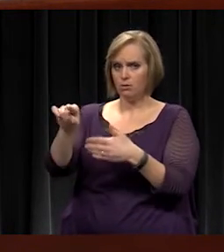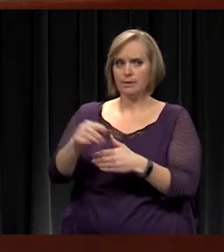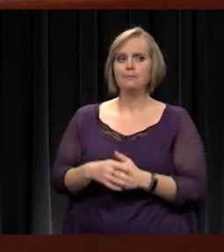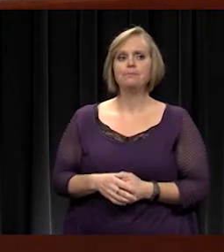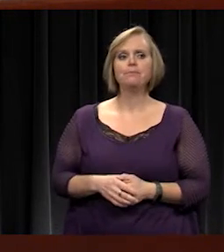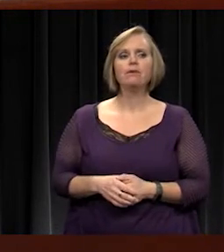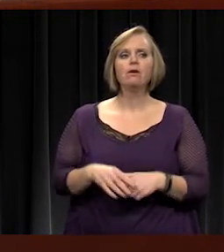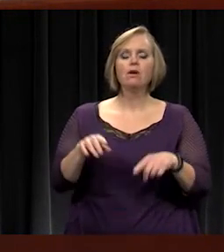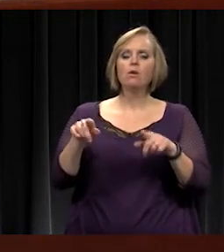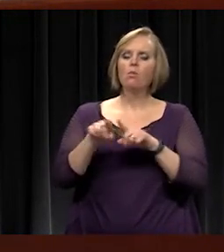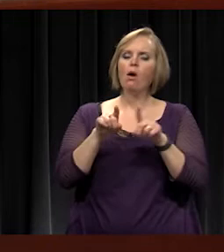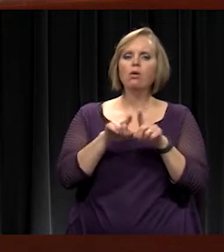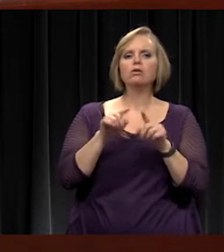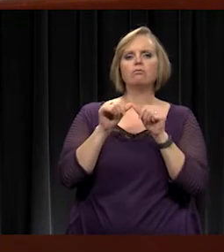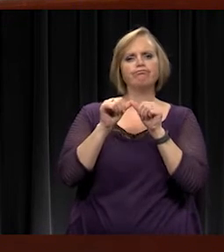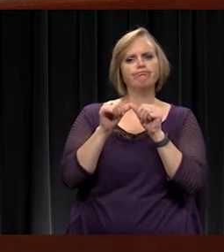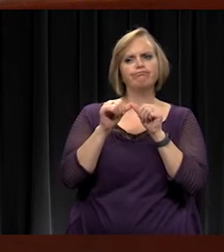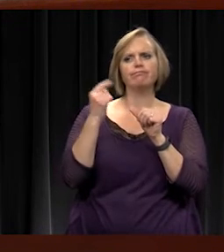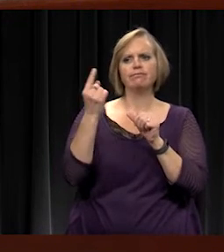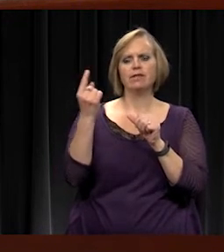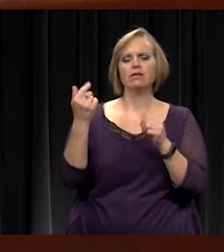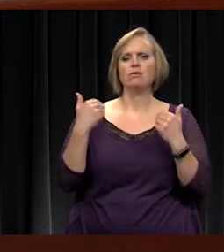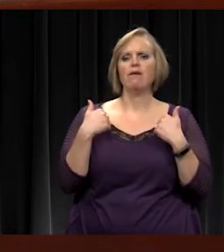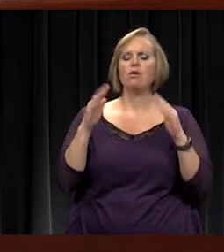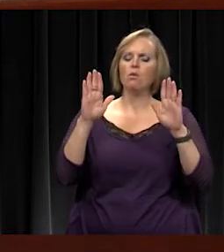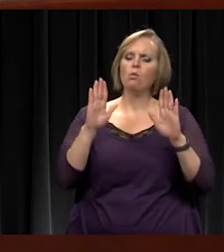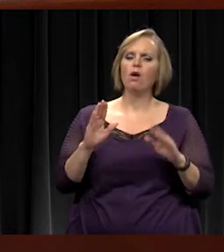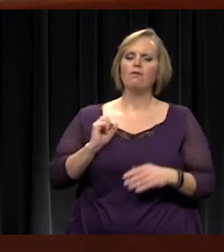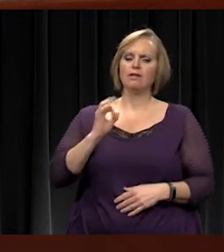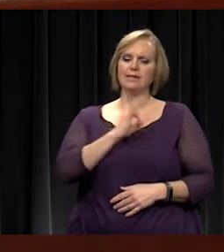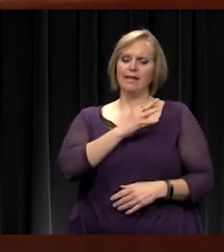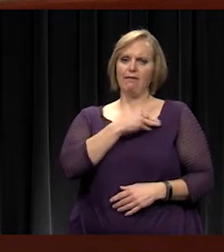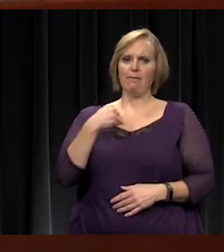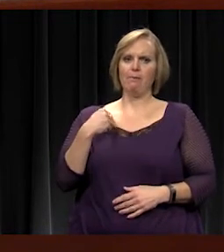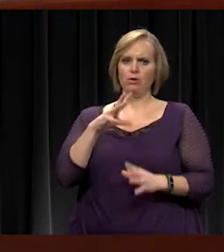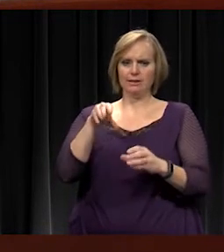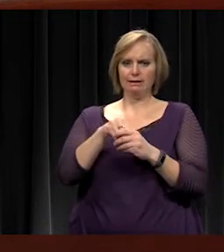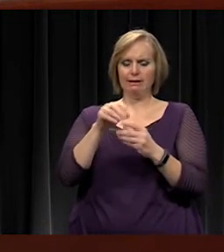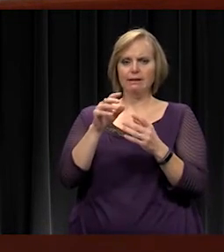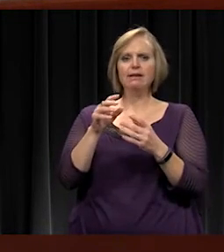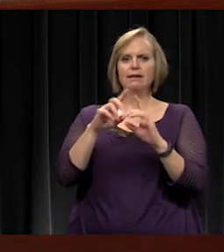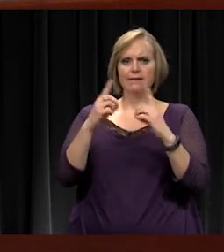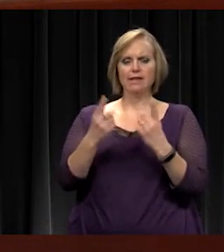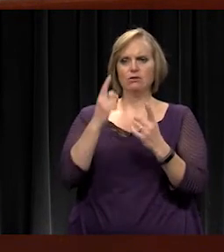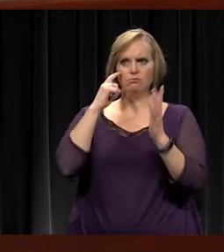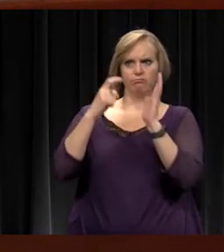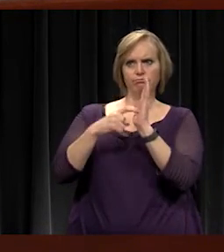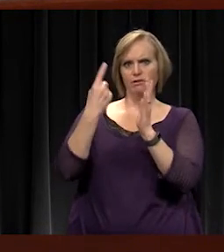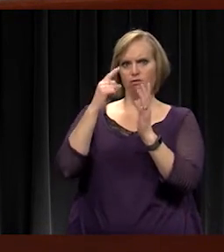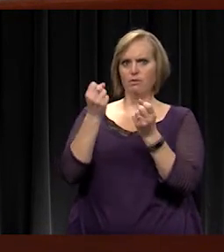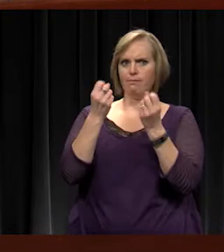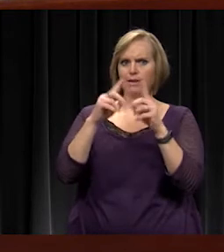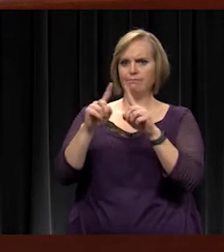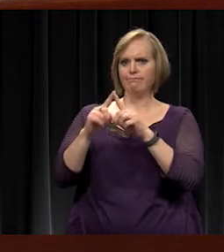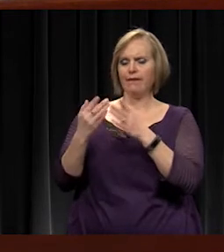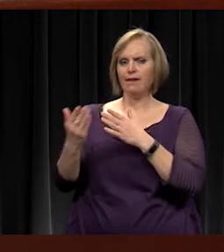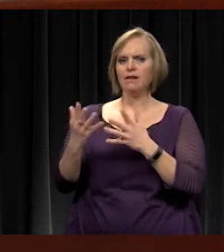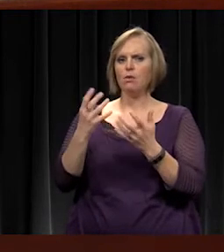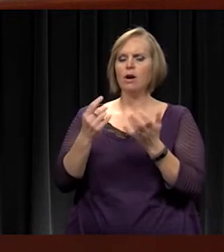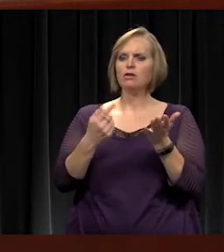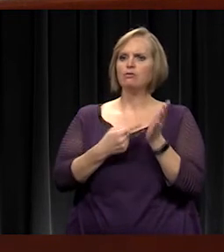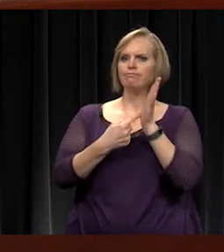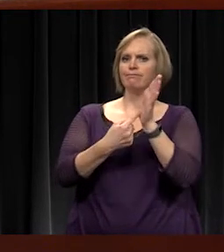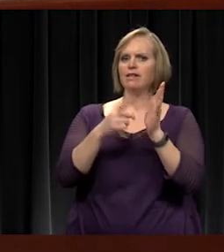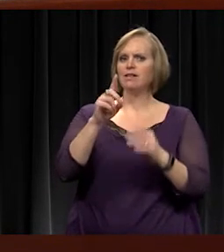We always continue to have wonderful staff members in our district who are recognized for various things. I'd like to highlight tonight that Dr. Allison